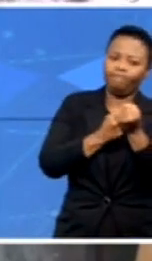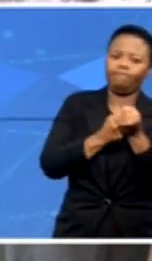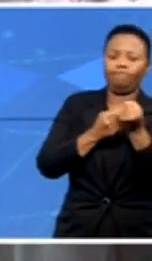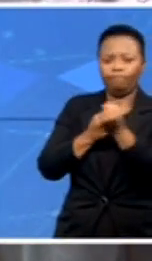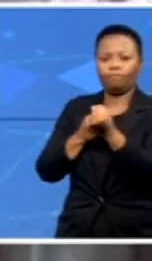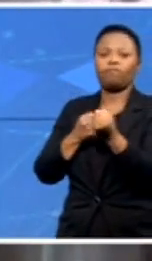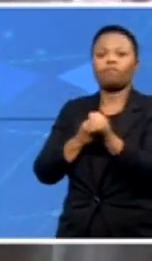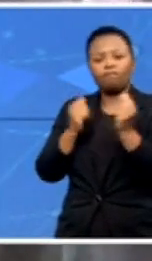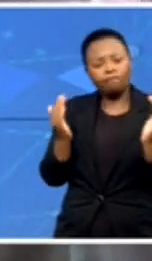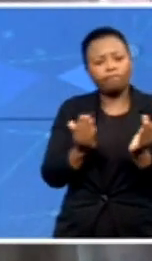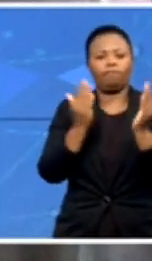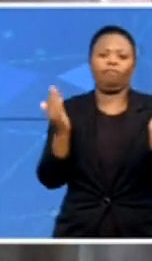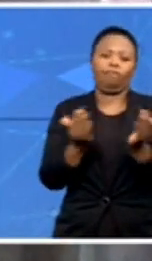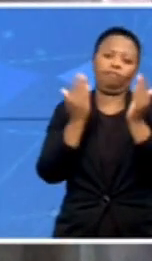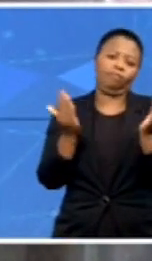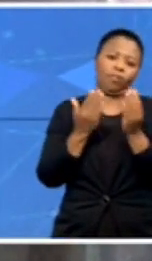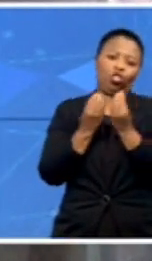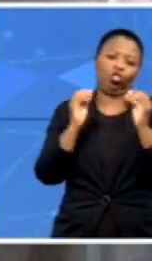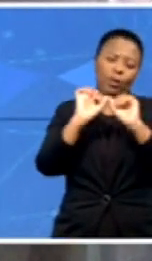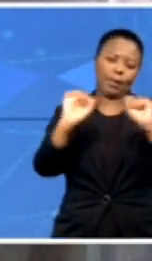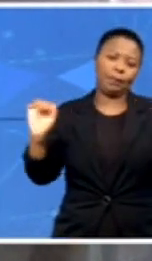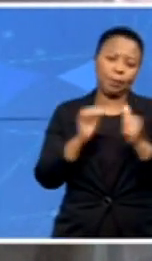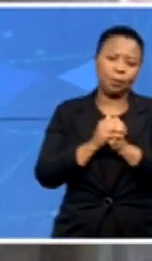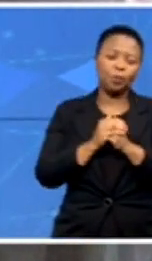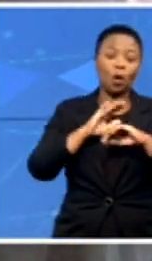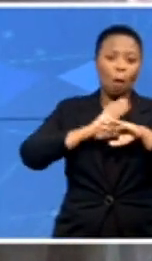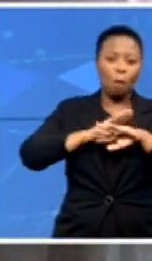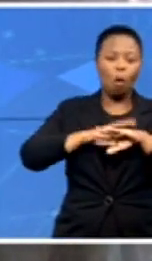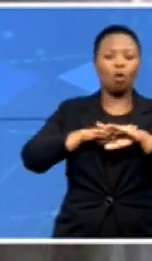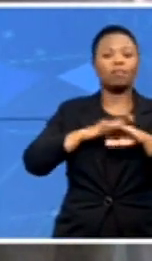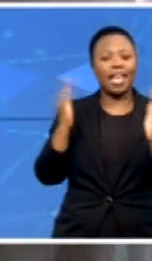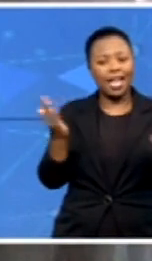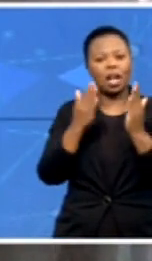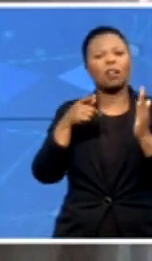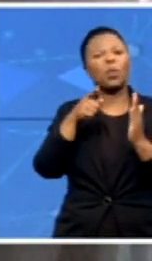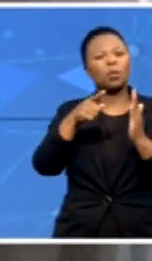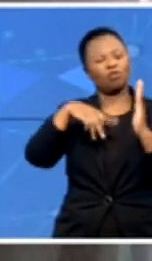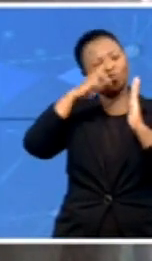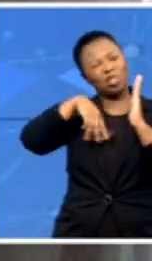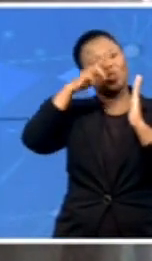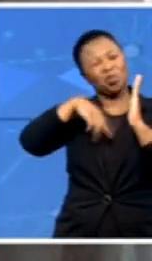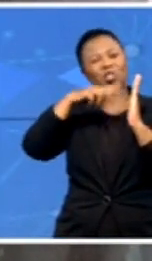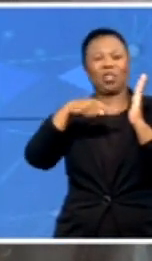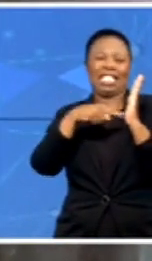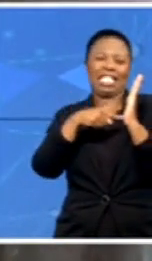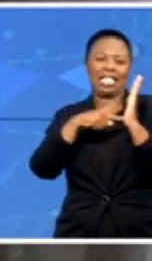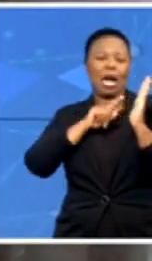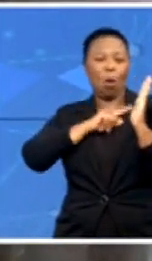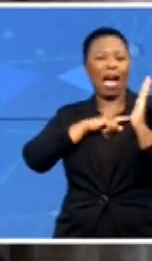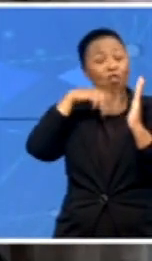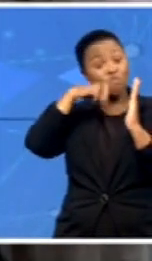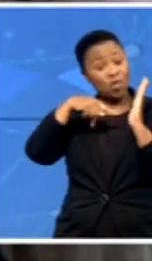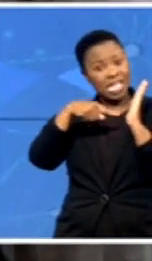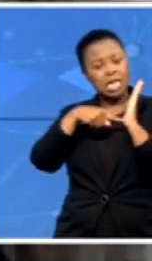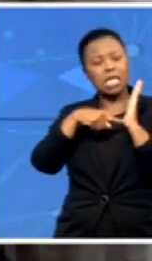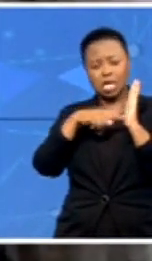encourage children to read, read, read. And we know that reading is very, very important. Well, look,